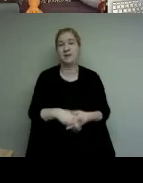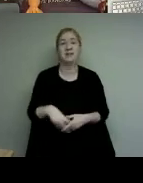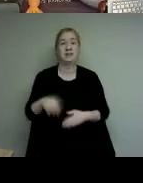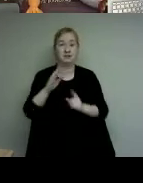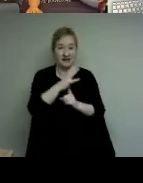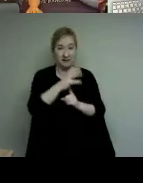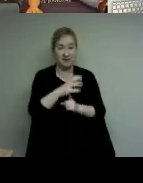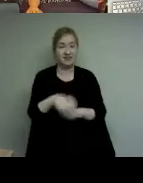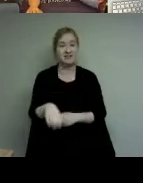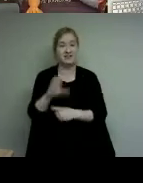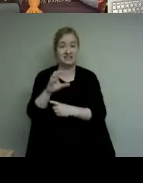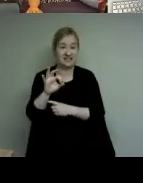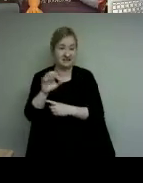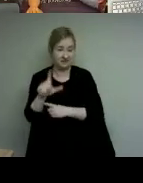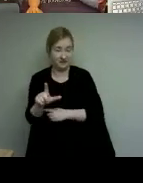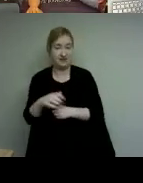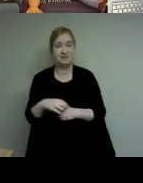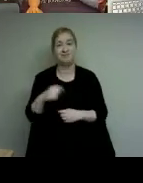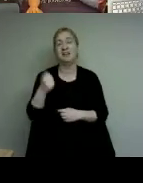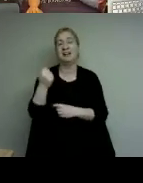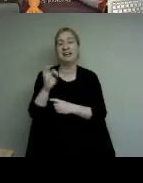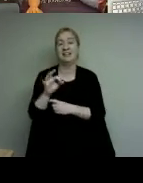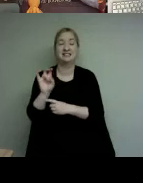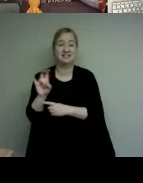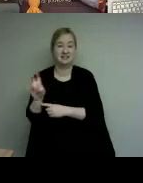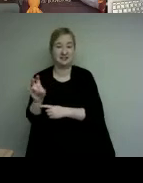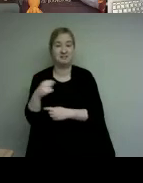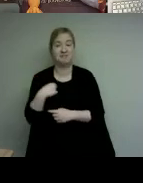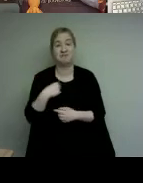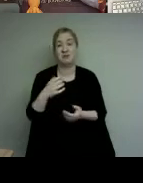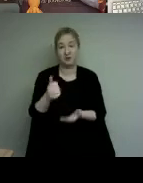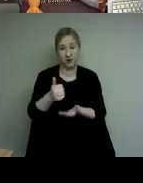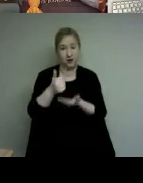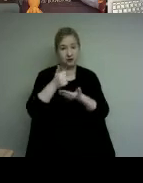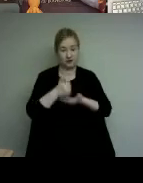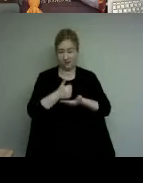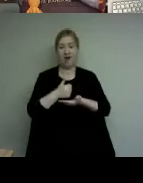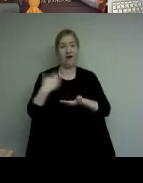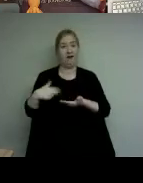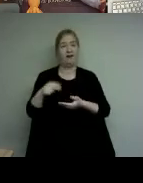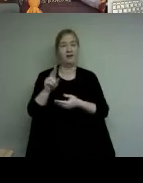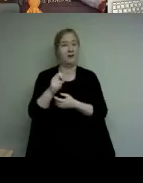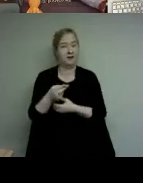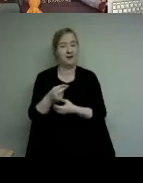in 1977 i earned a four-year scholarship to utah state university